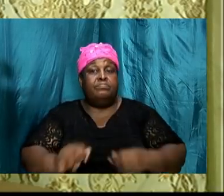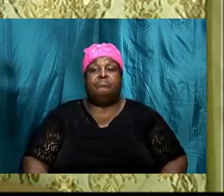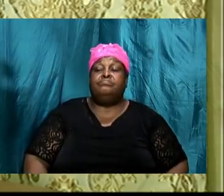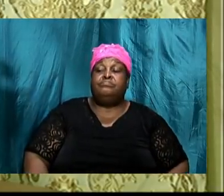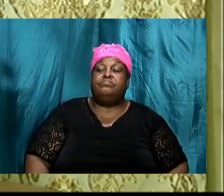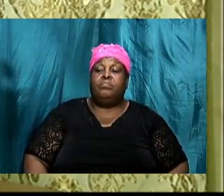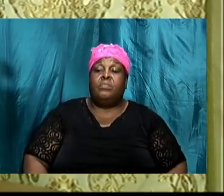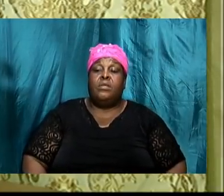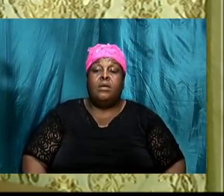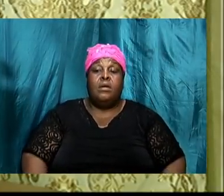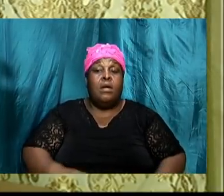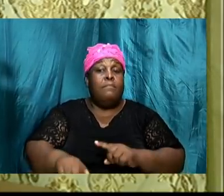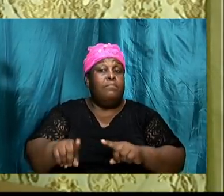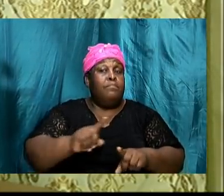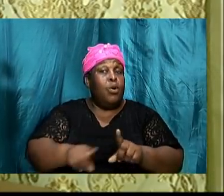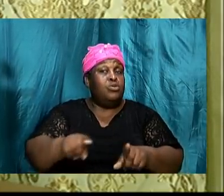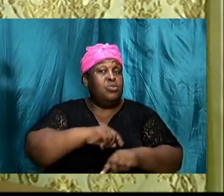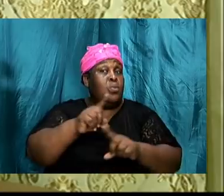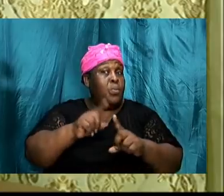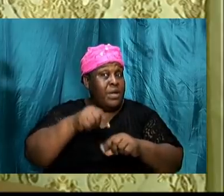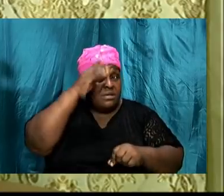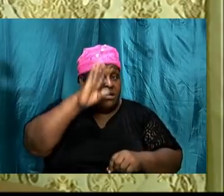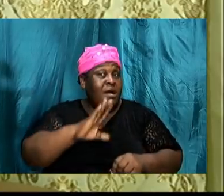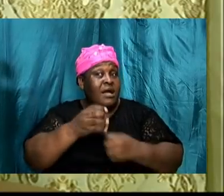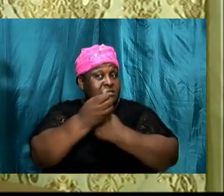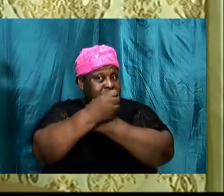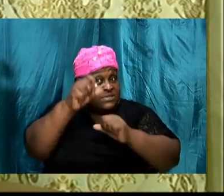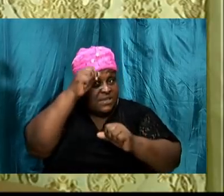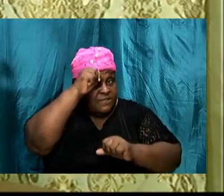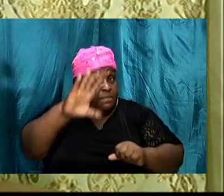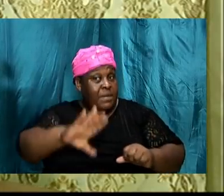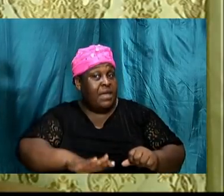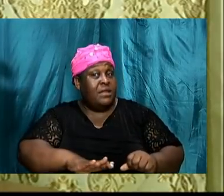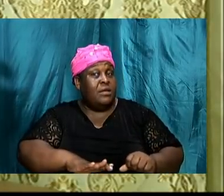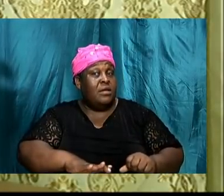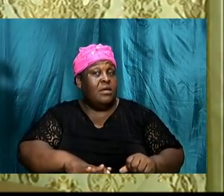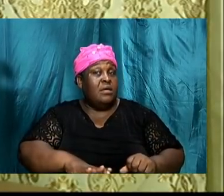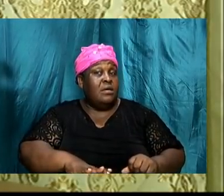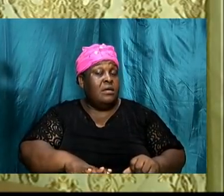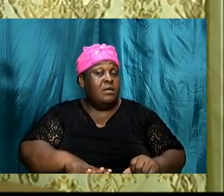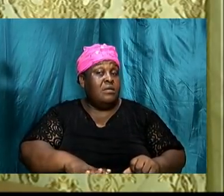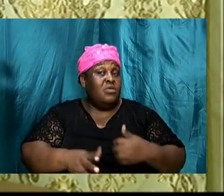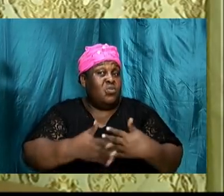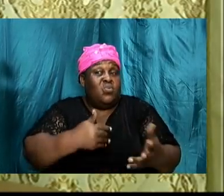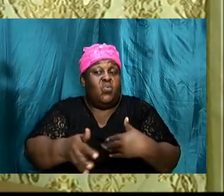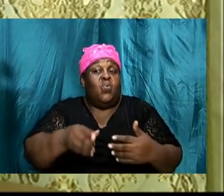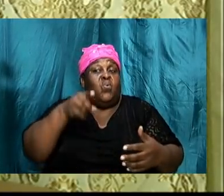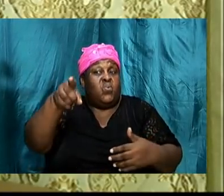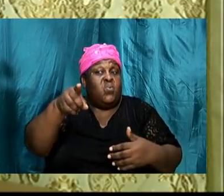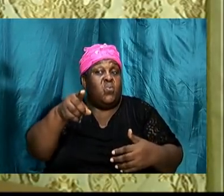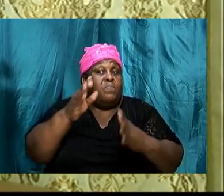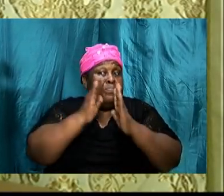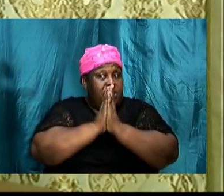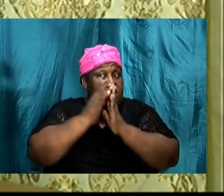but when God see of them sisters and though you have been praying for a while